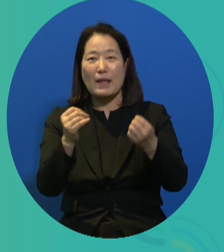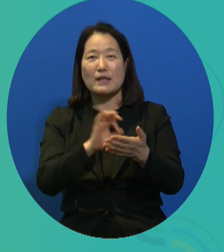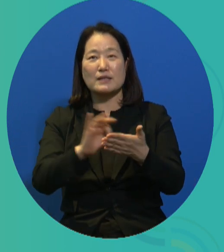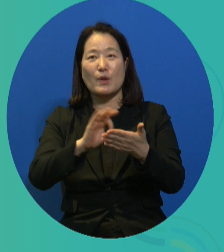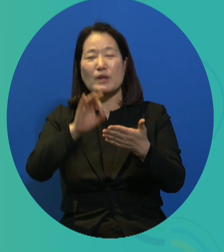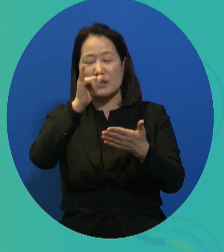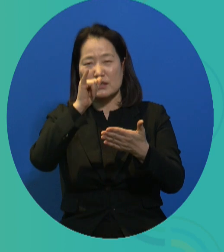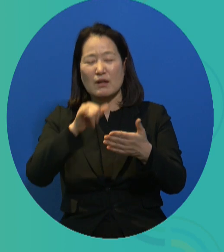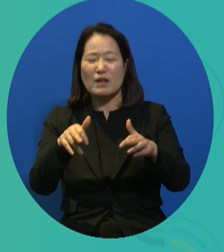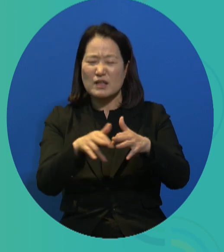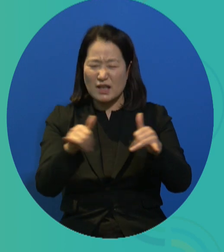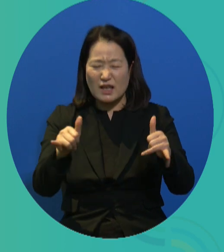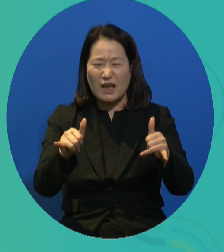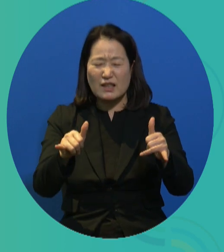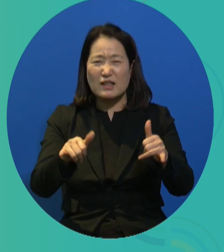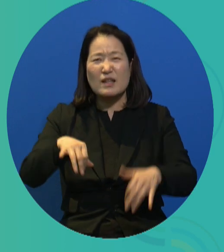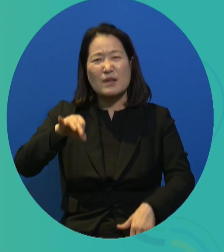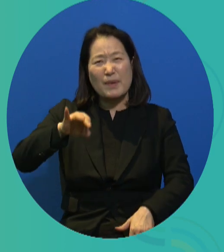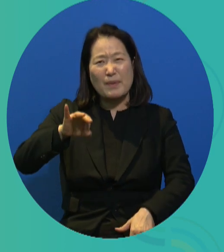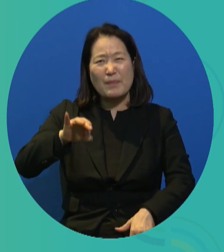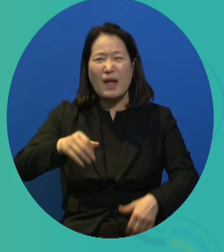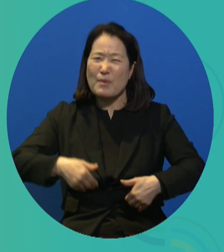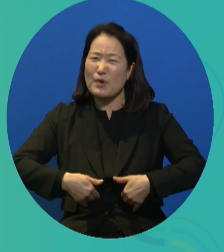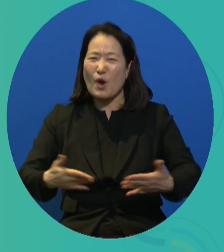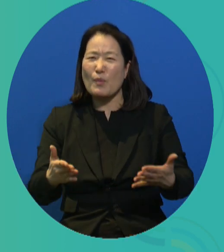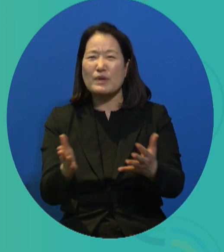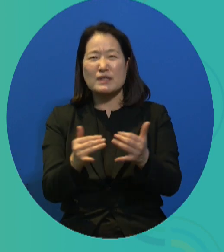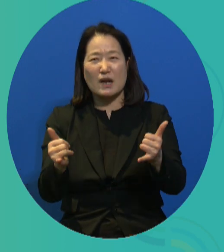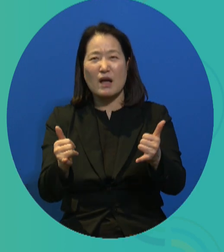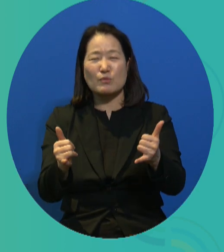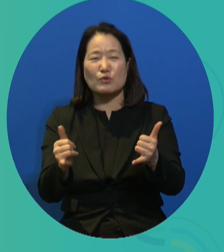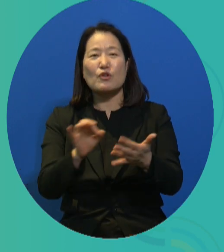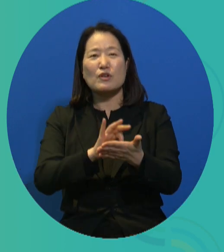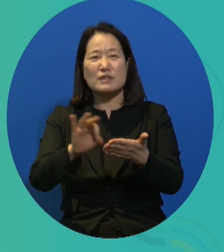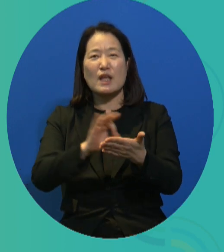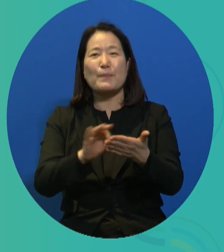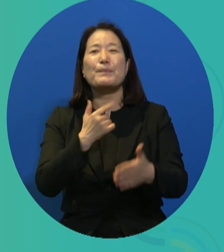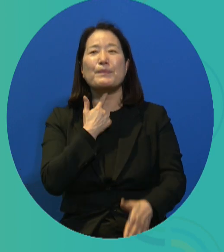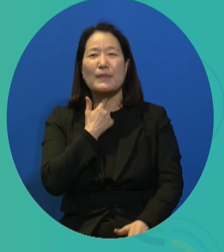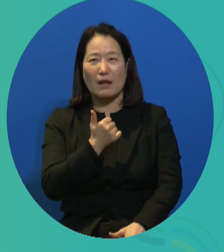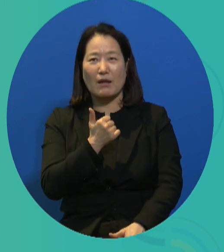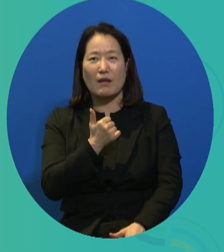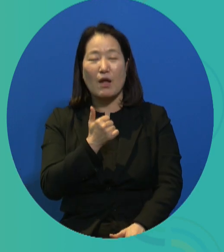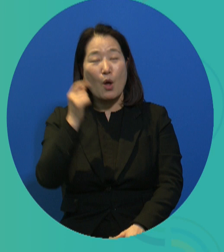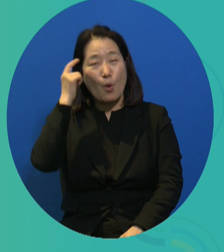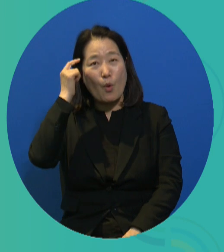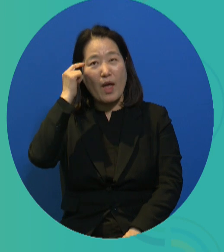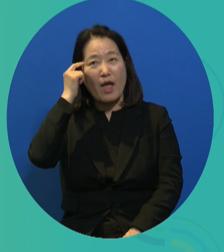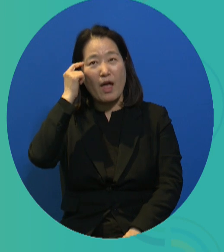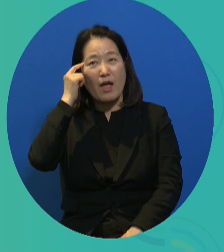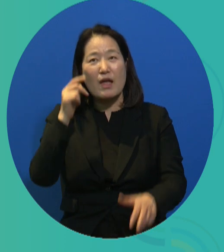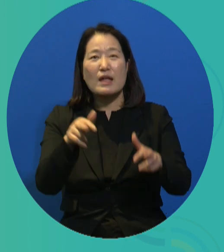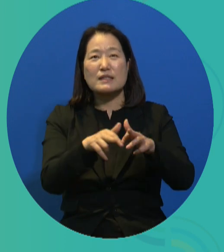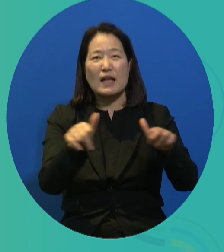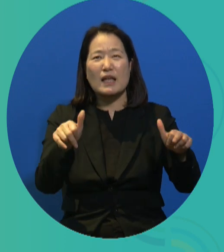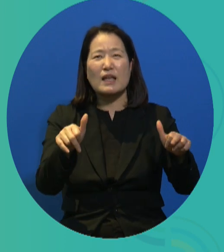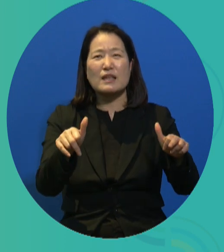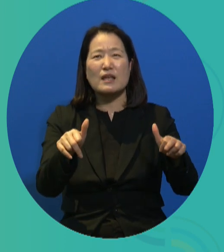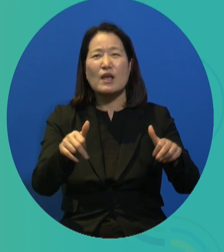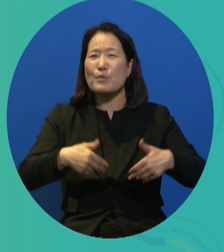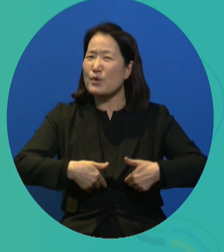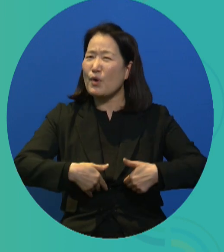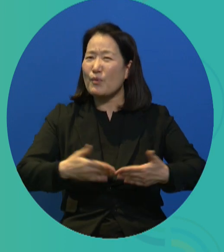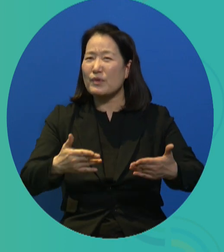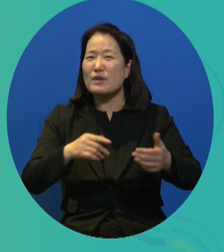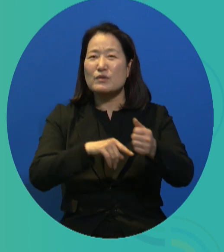parasitic consumers that disabled people were being treated as if they're a parasitic consumers because the